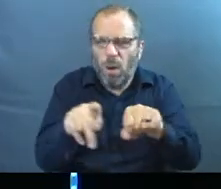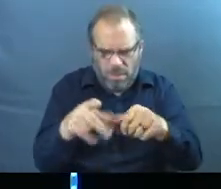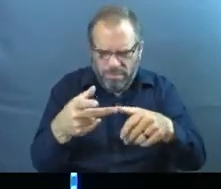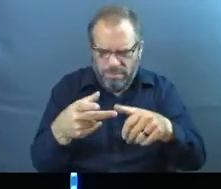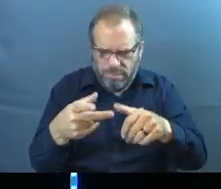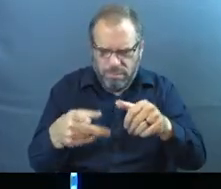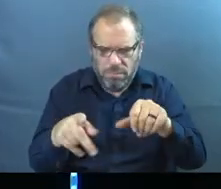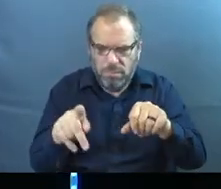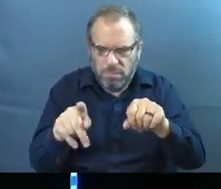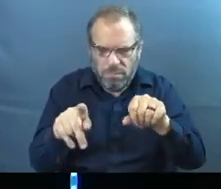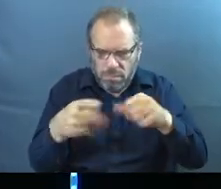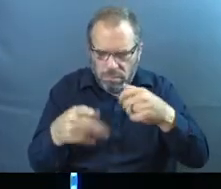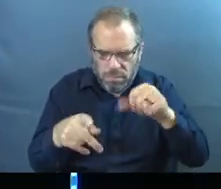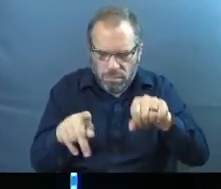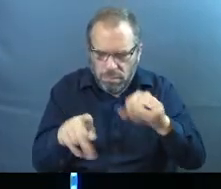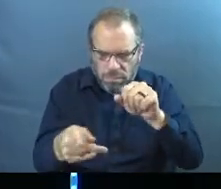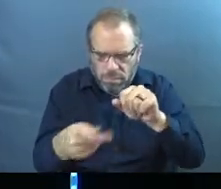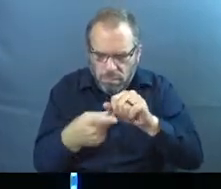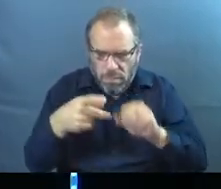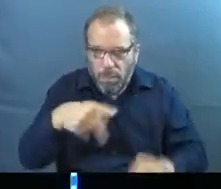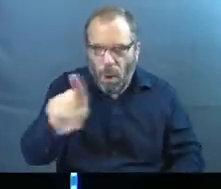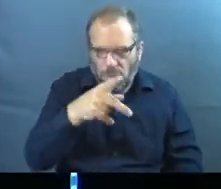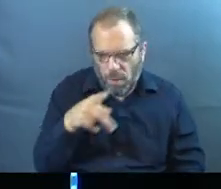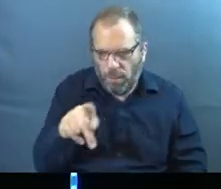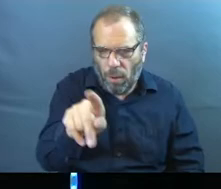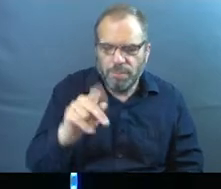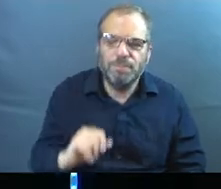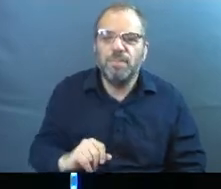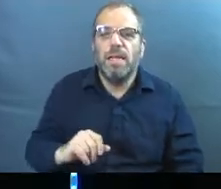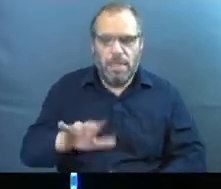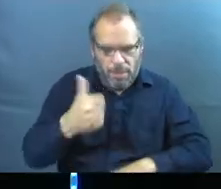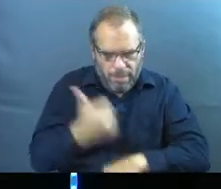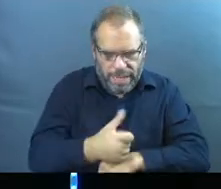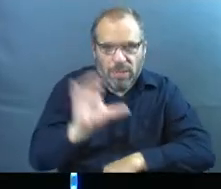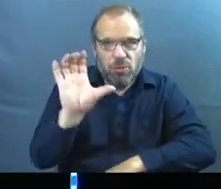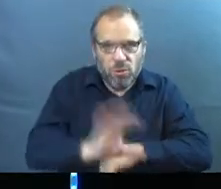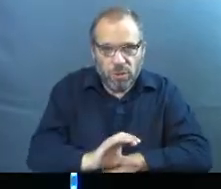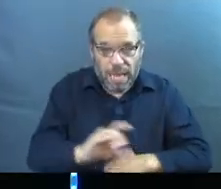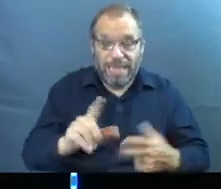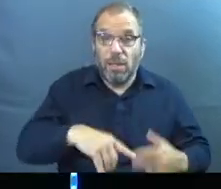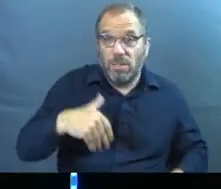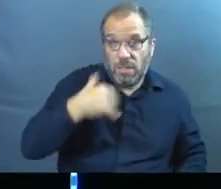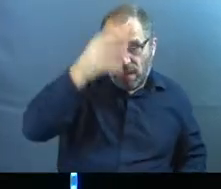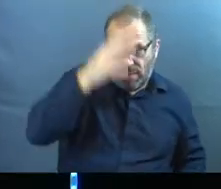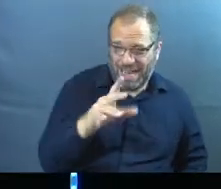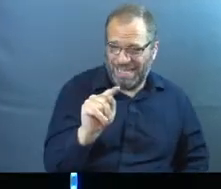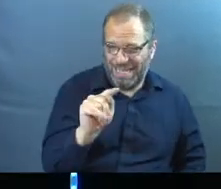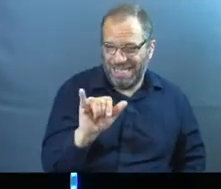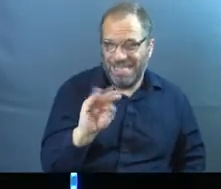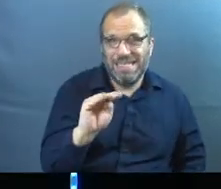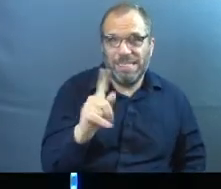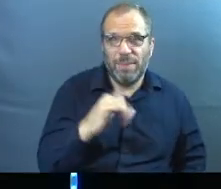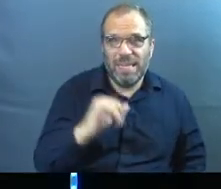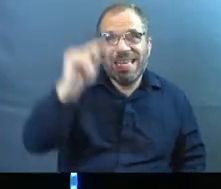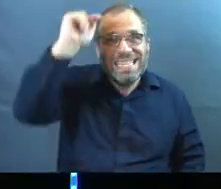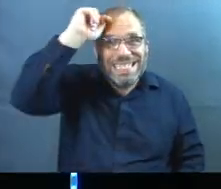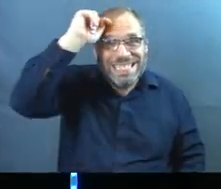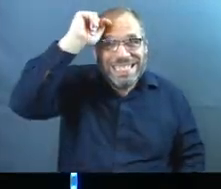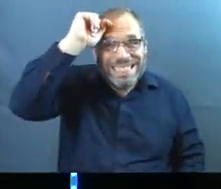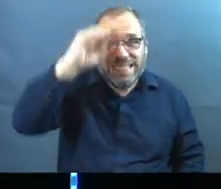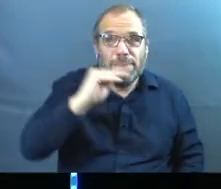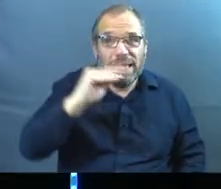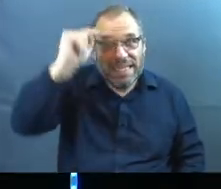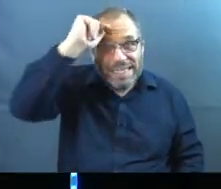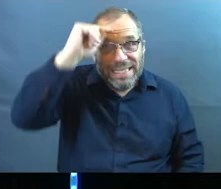all over, just planning churches in different places. And there's a man named Timothy, a young man, probably teenager, who was like, hey, I feel